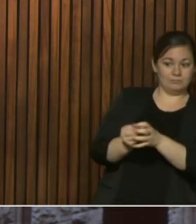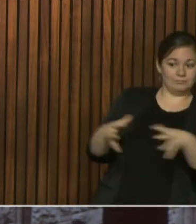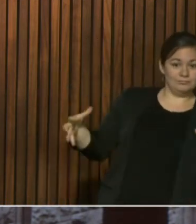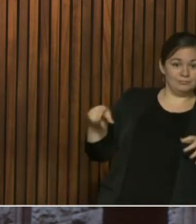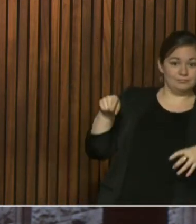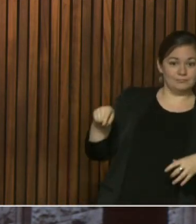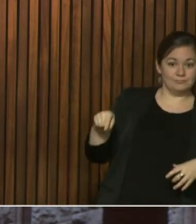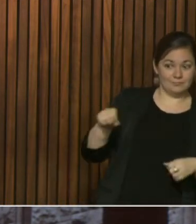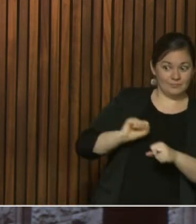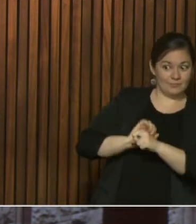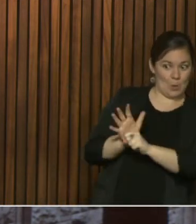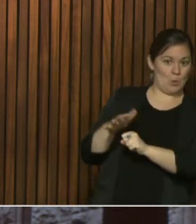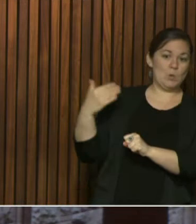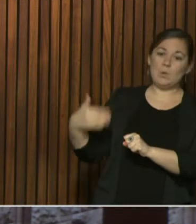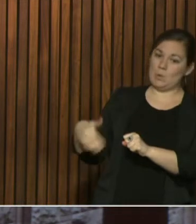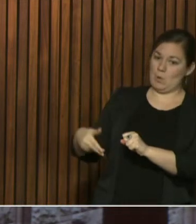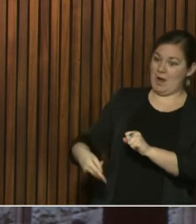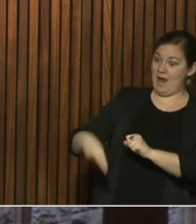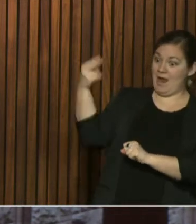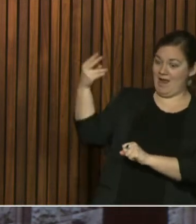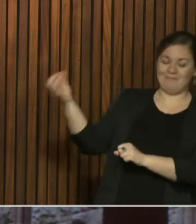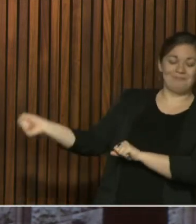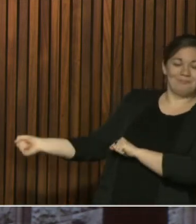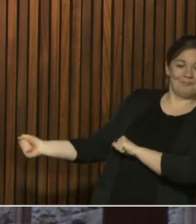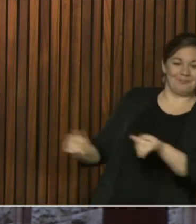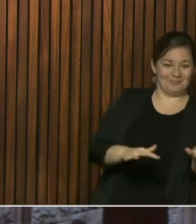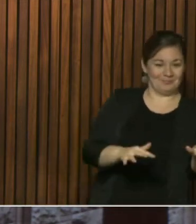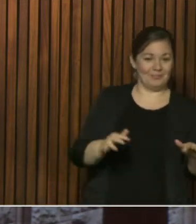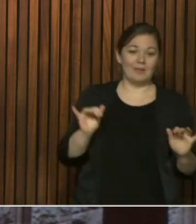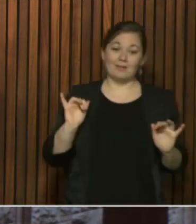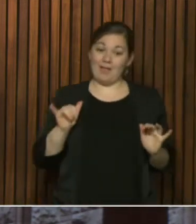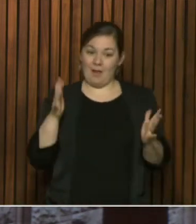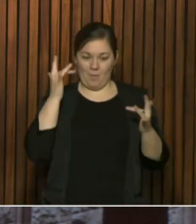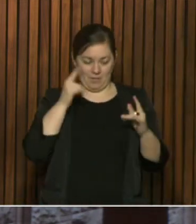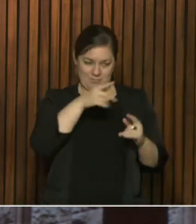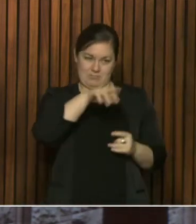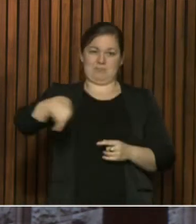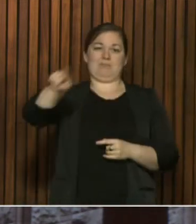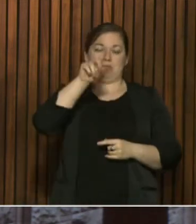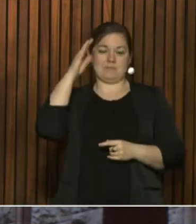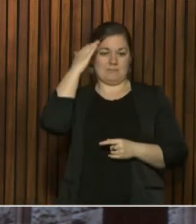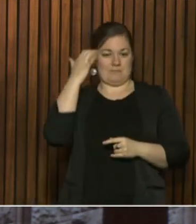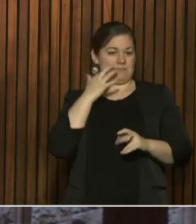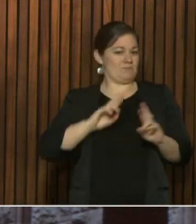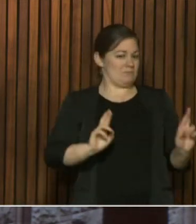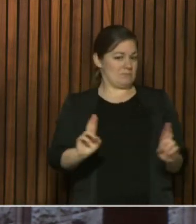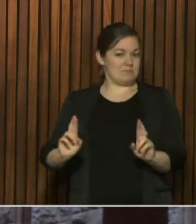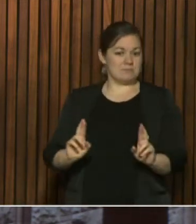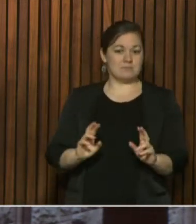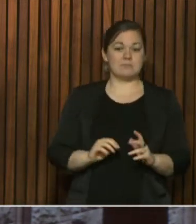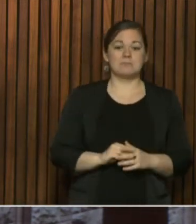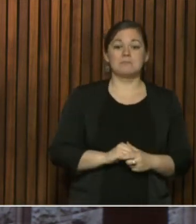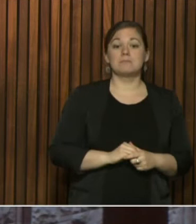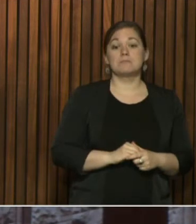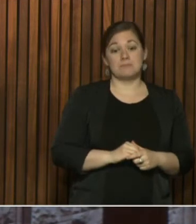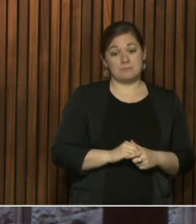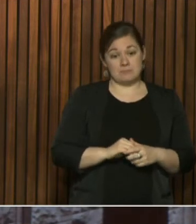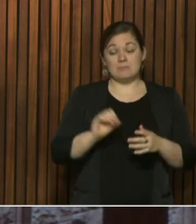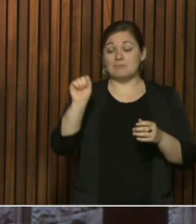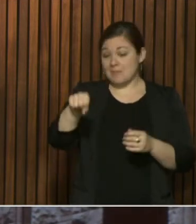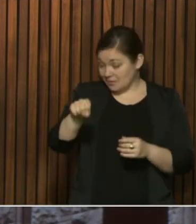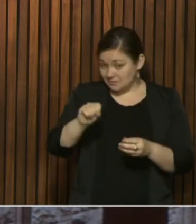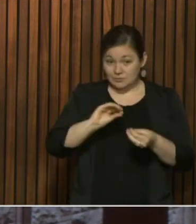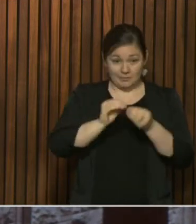occur. And we are seeing increased numbers, as Dr. Yaffe has alluded to. And that's not surprising because, as I said in our data,